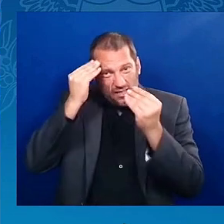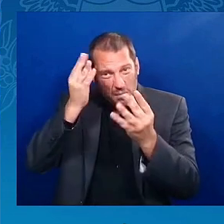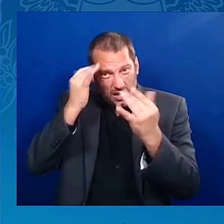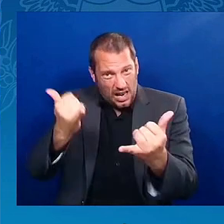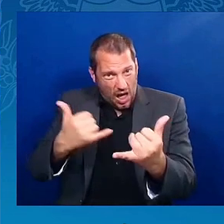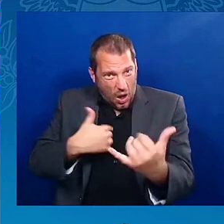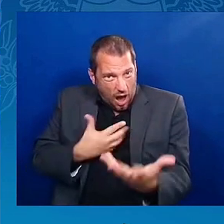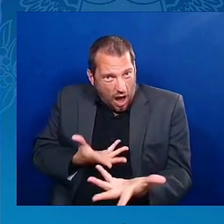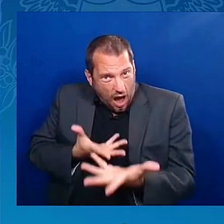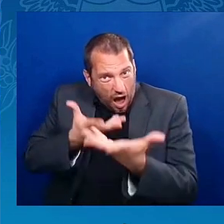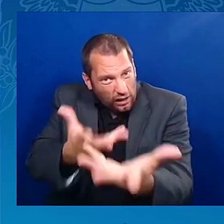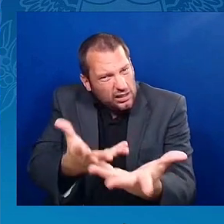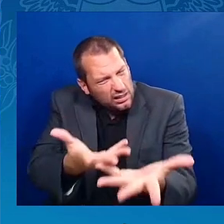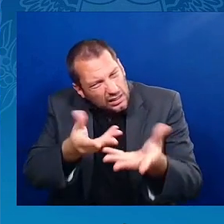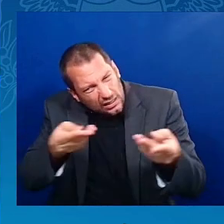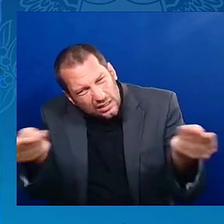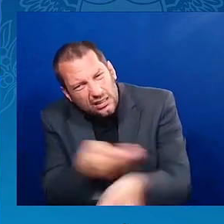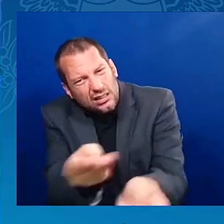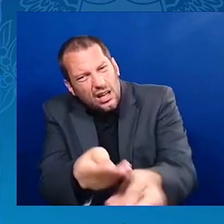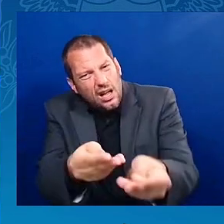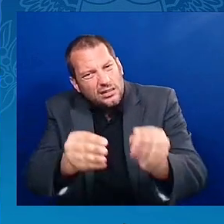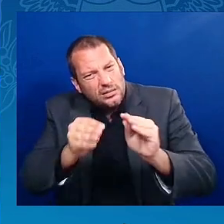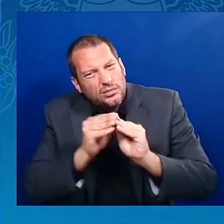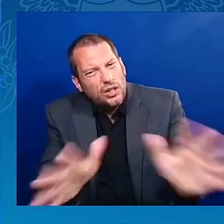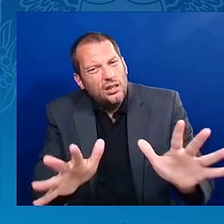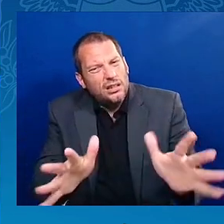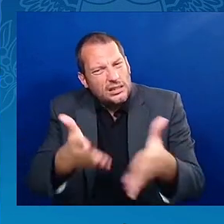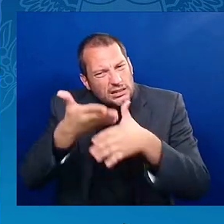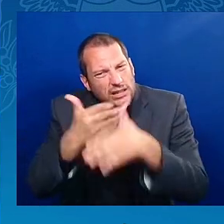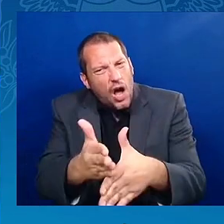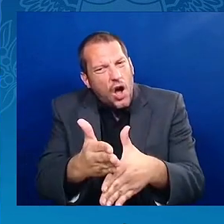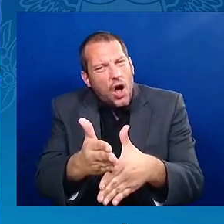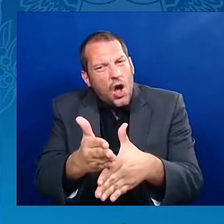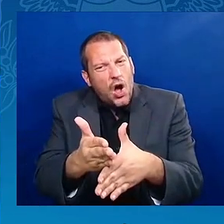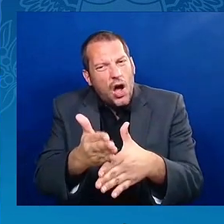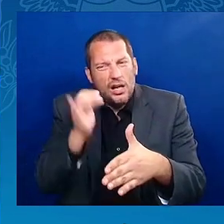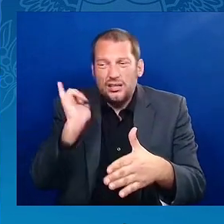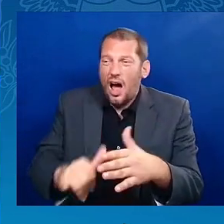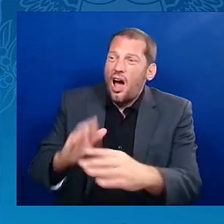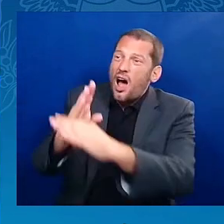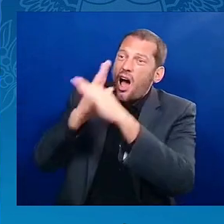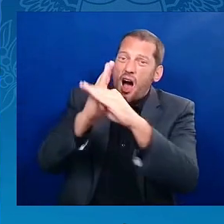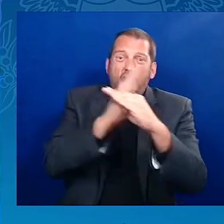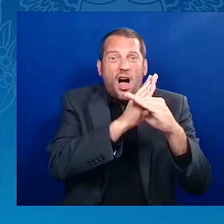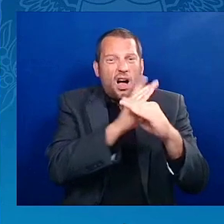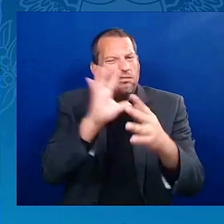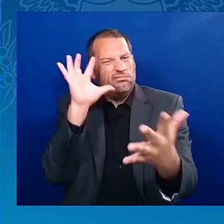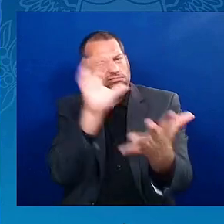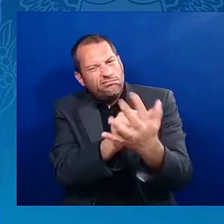on people with a criminal record being able to apply for SBA loans. We just got rid of that.